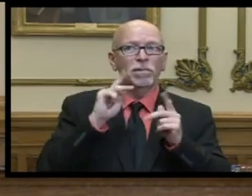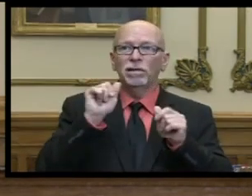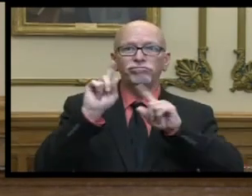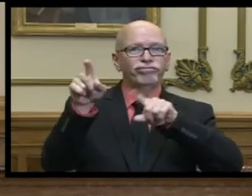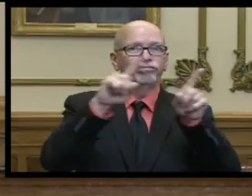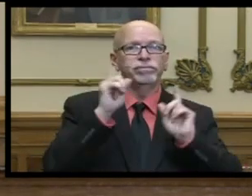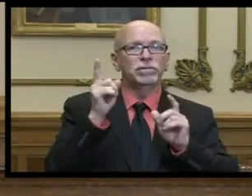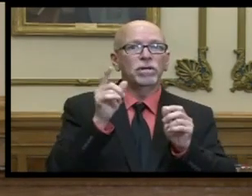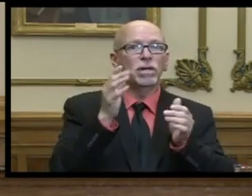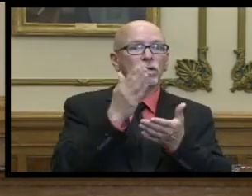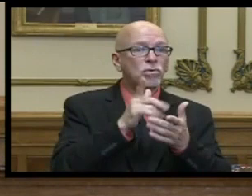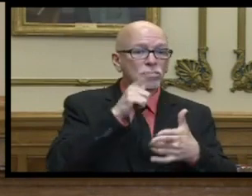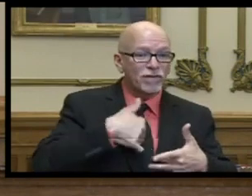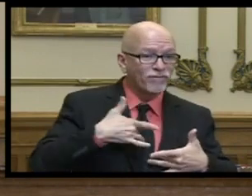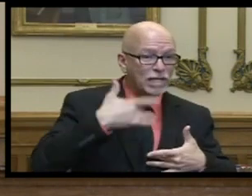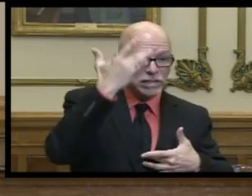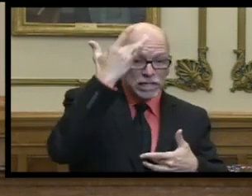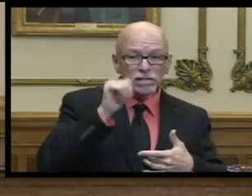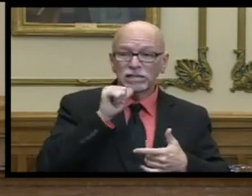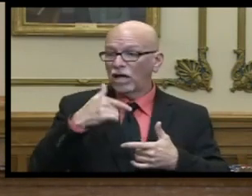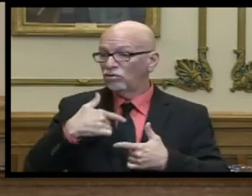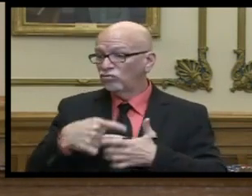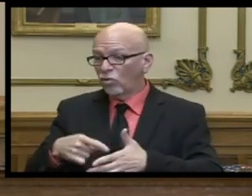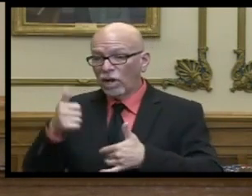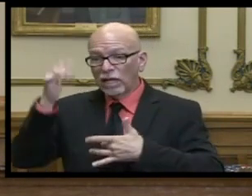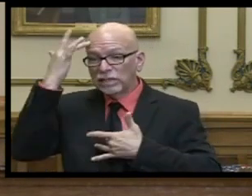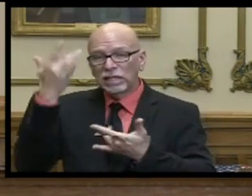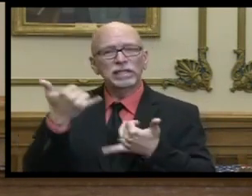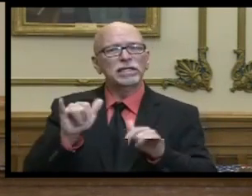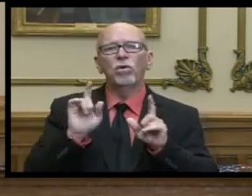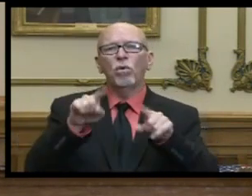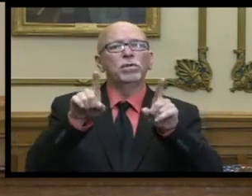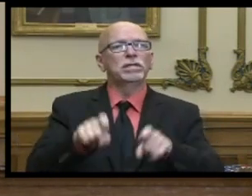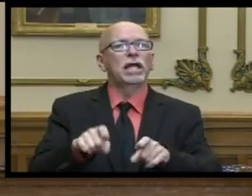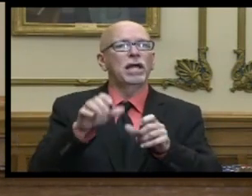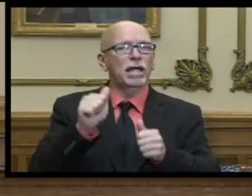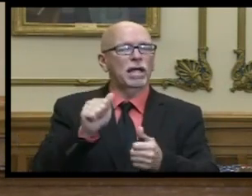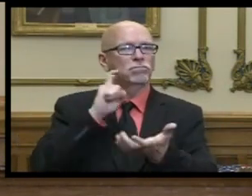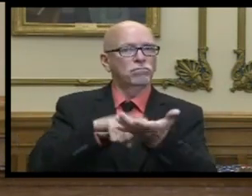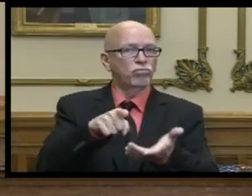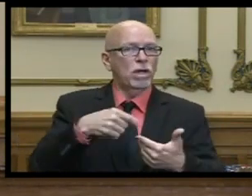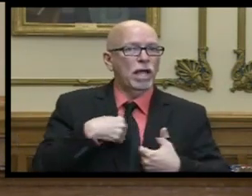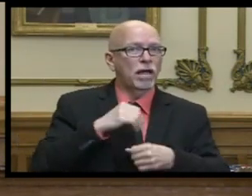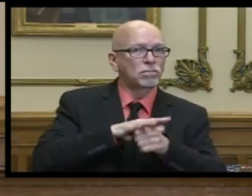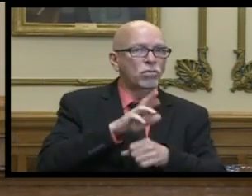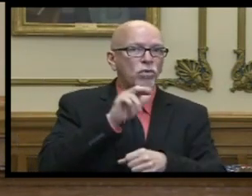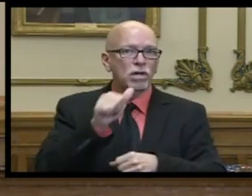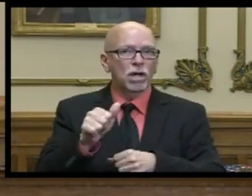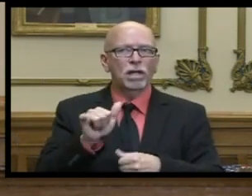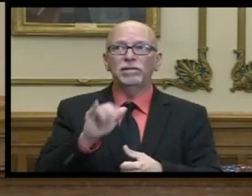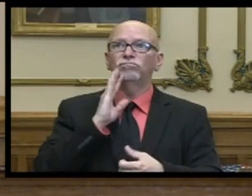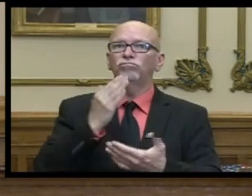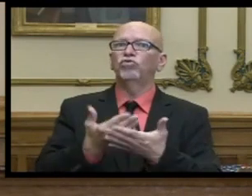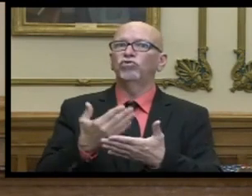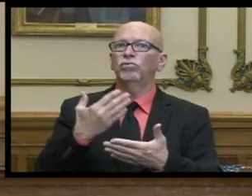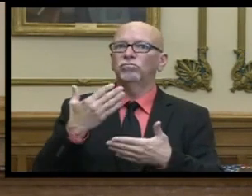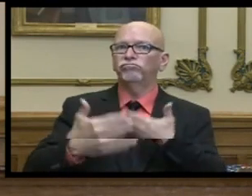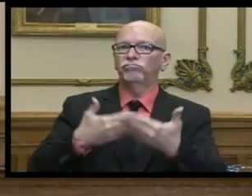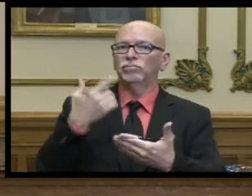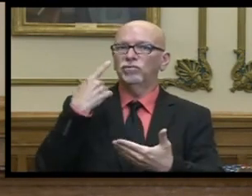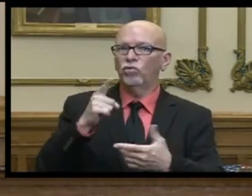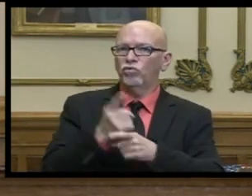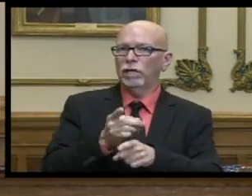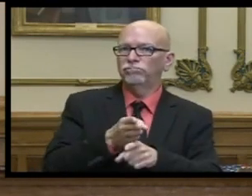with and without symptoms to detect the presence of the virus and this is a really really very positive step in the right direction